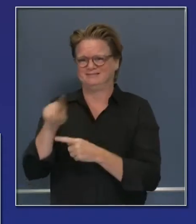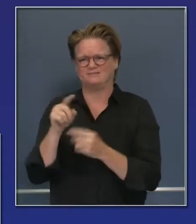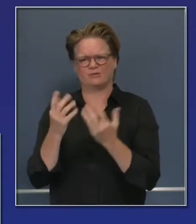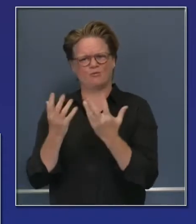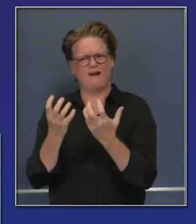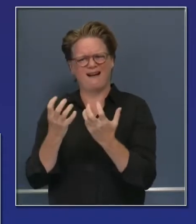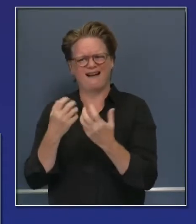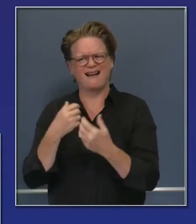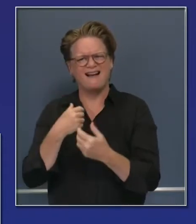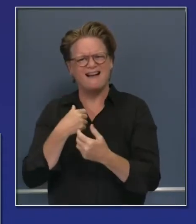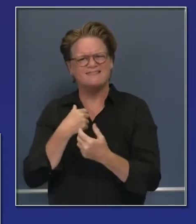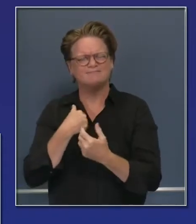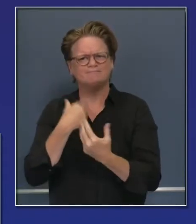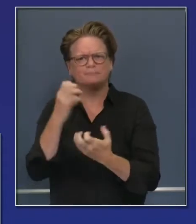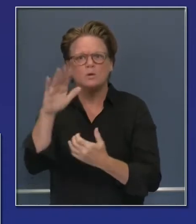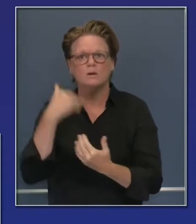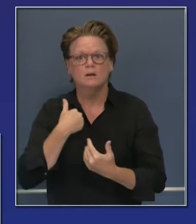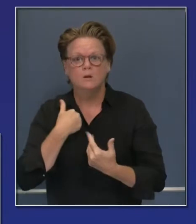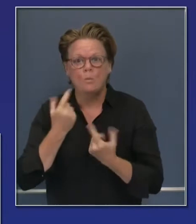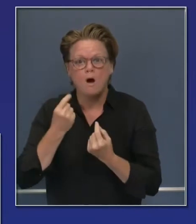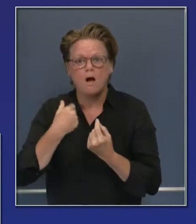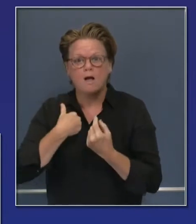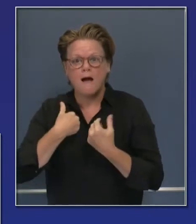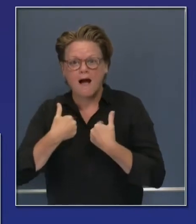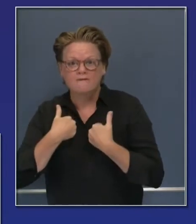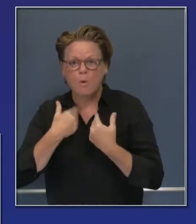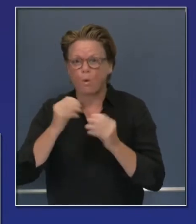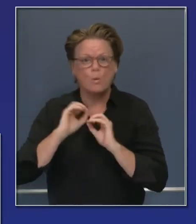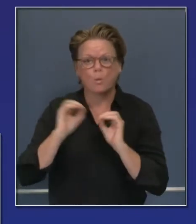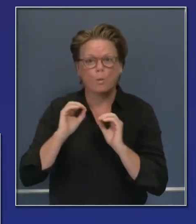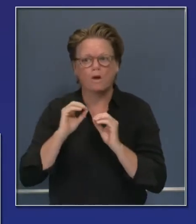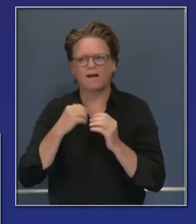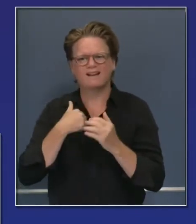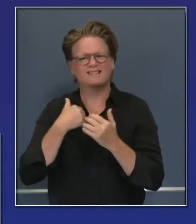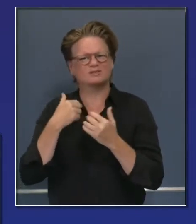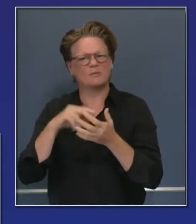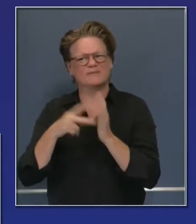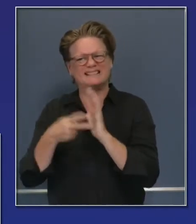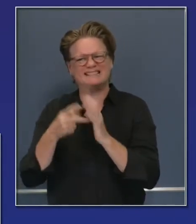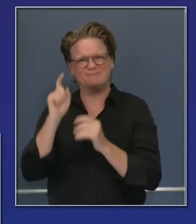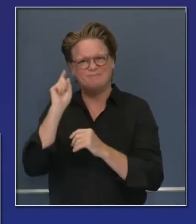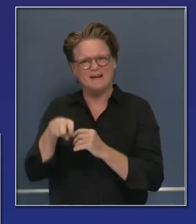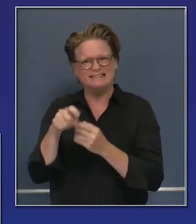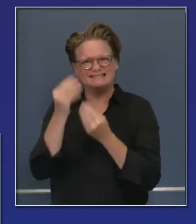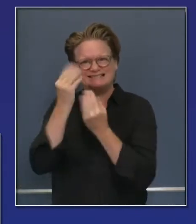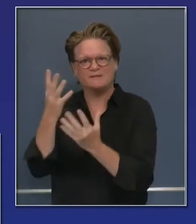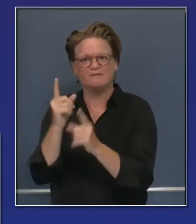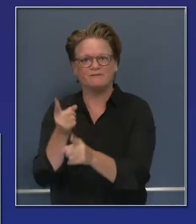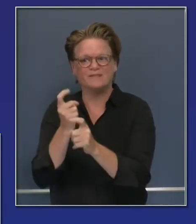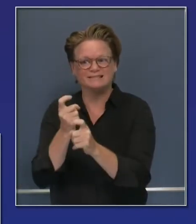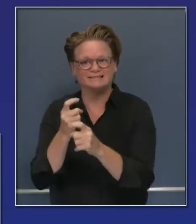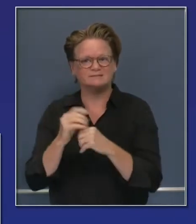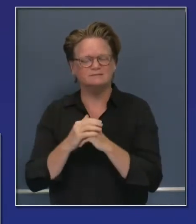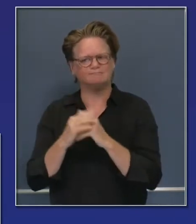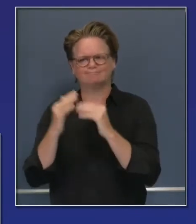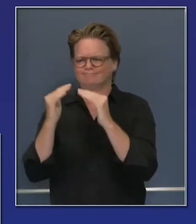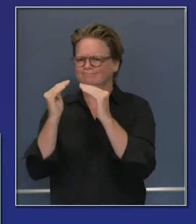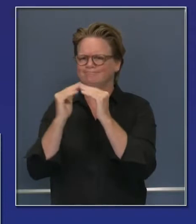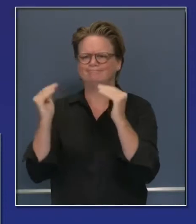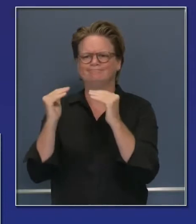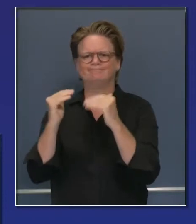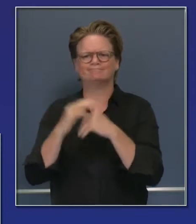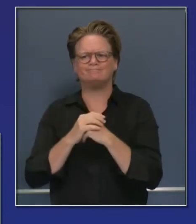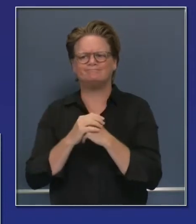providing the kind of access, the quality access that provides for a lens of equity in terms of the testing, we're